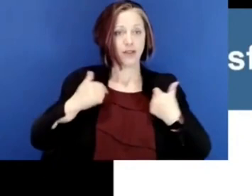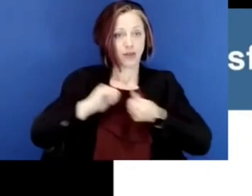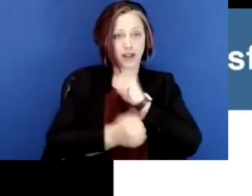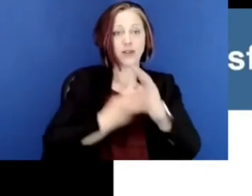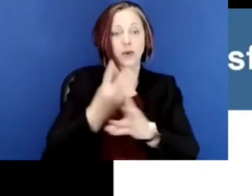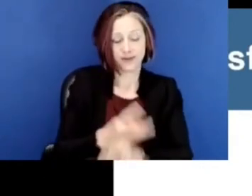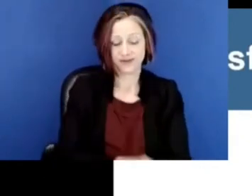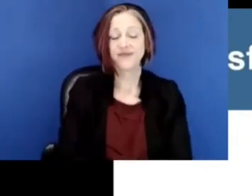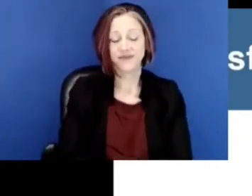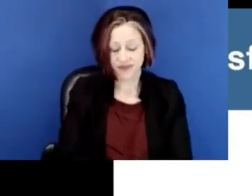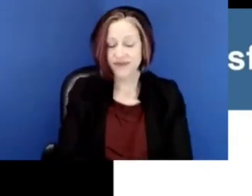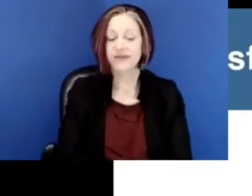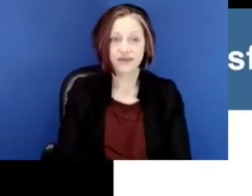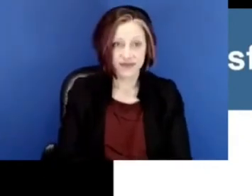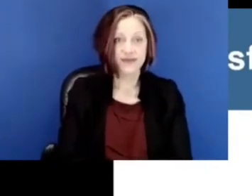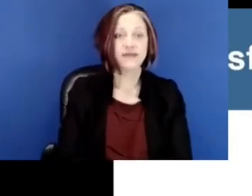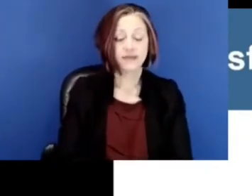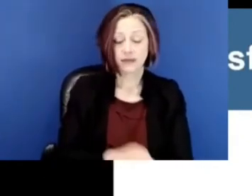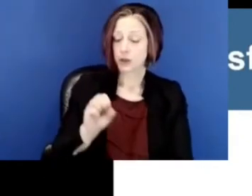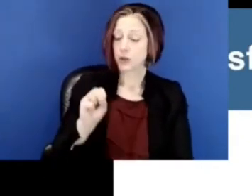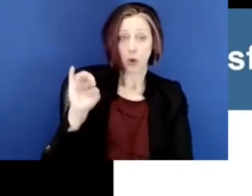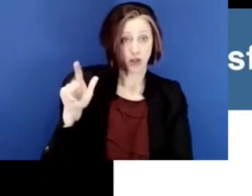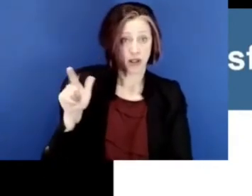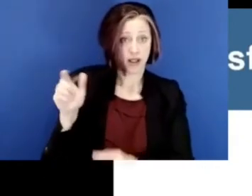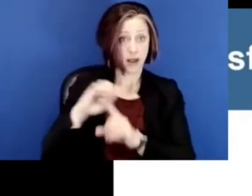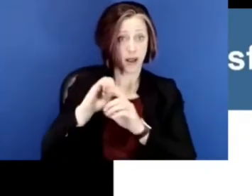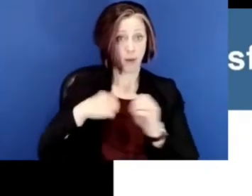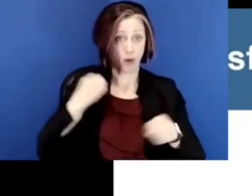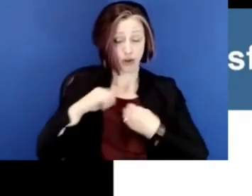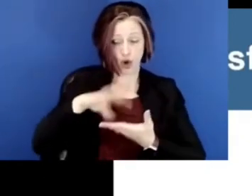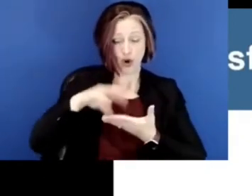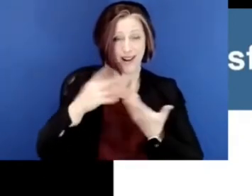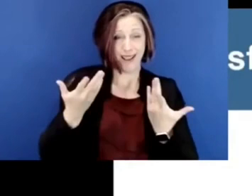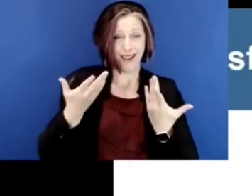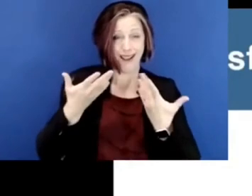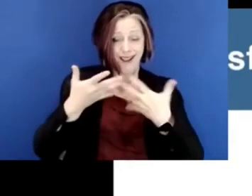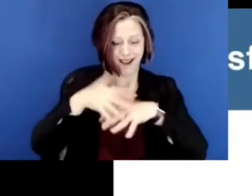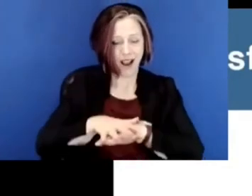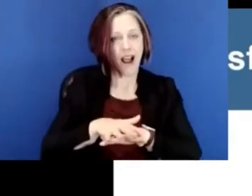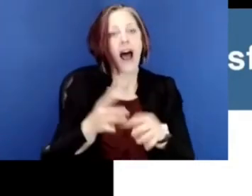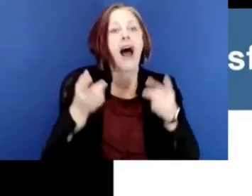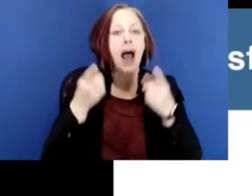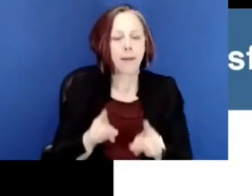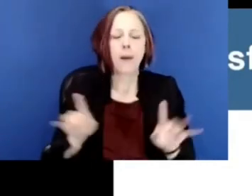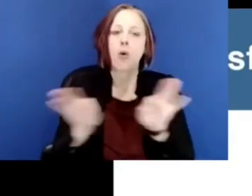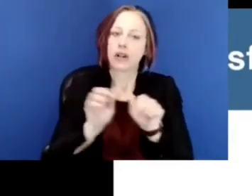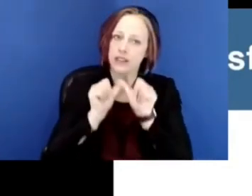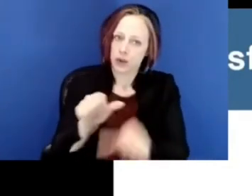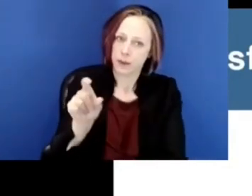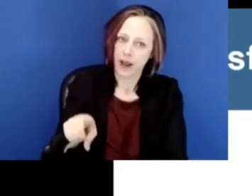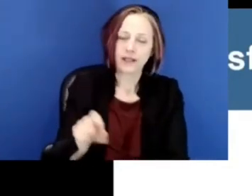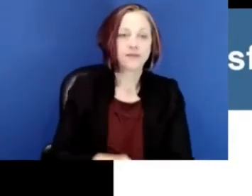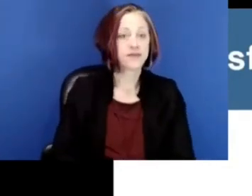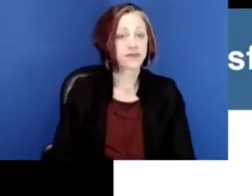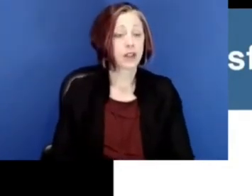turn this world around. So the social and emotional learning integration is happening. We need to continue